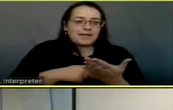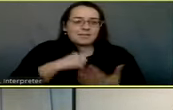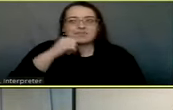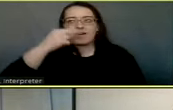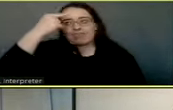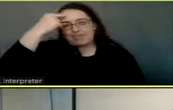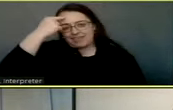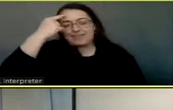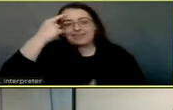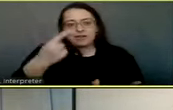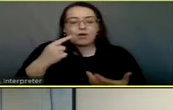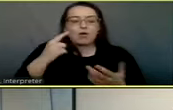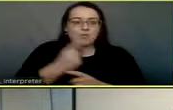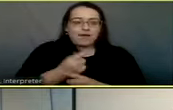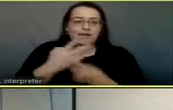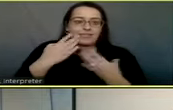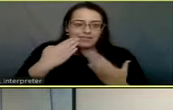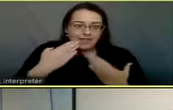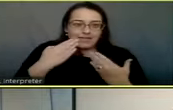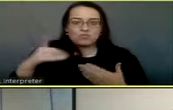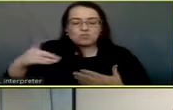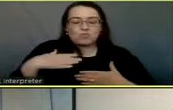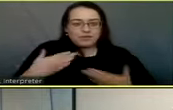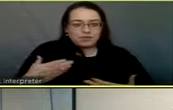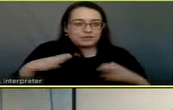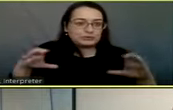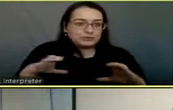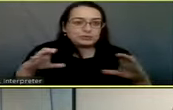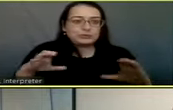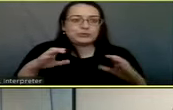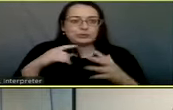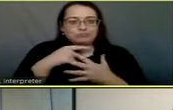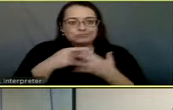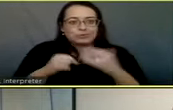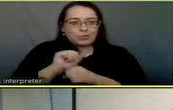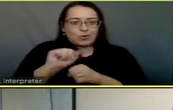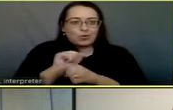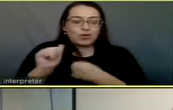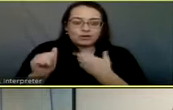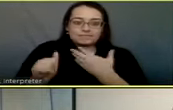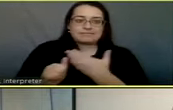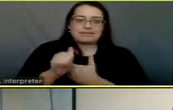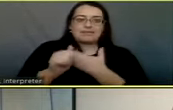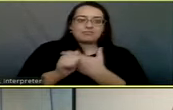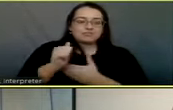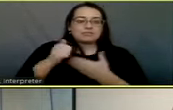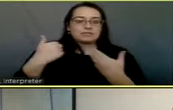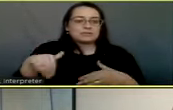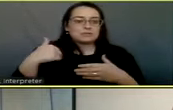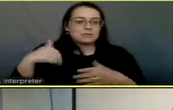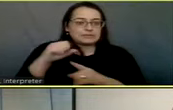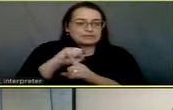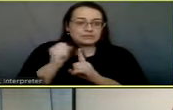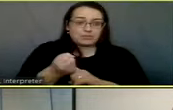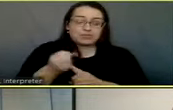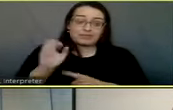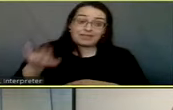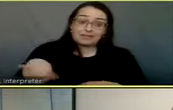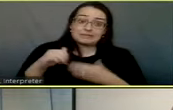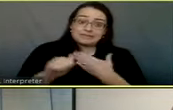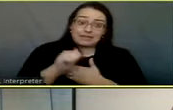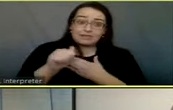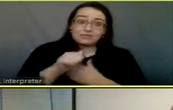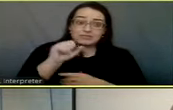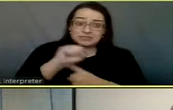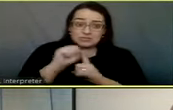and thank you for the dangers that they face in making our switches effective. And definitely those conditions are very dangerous and